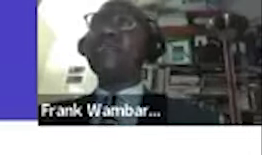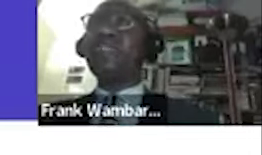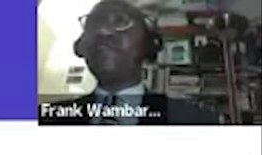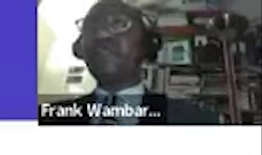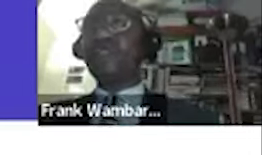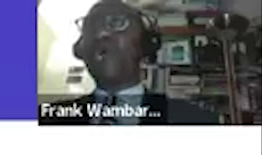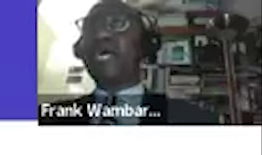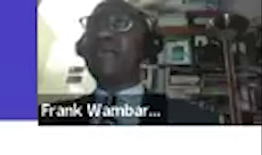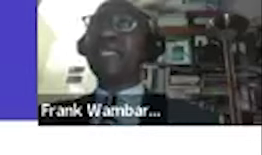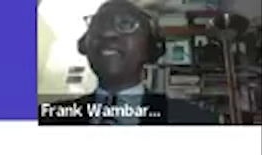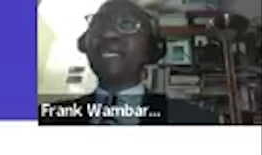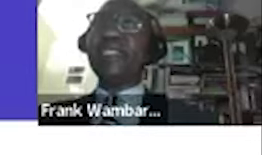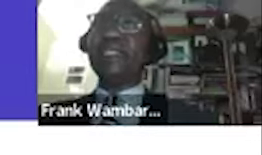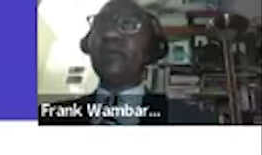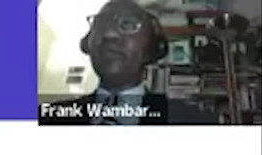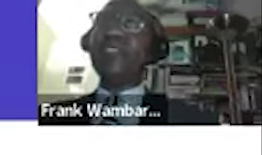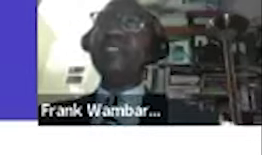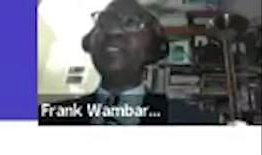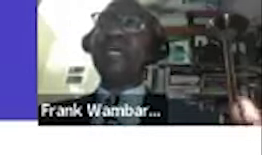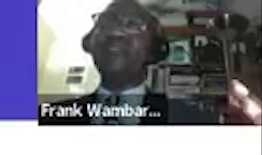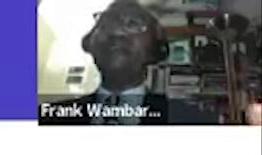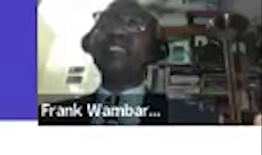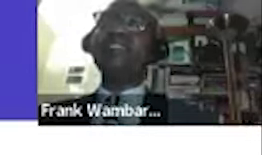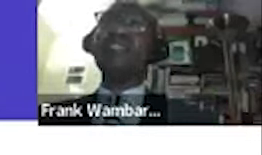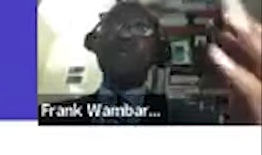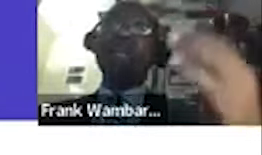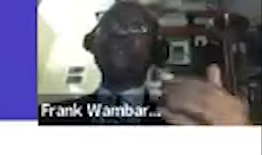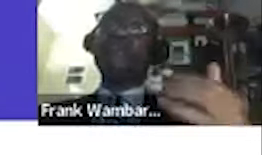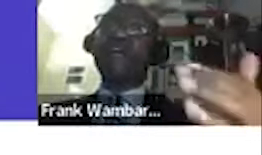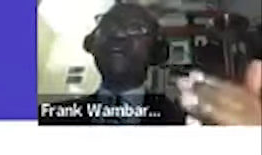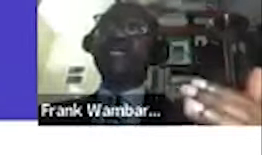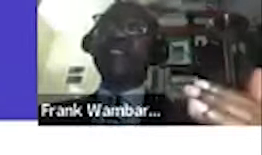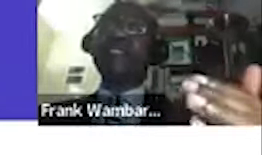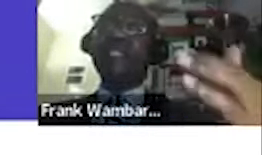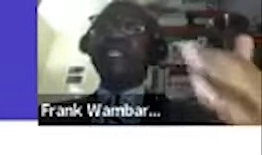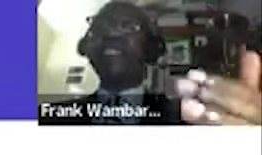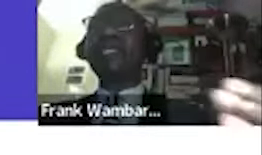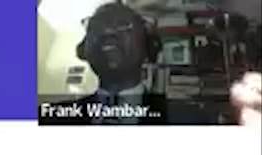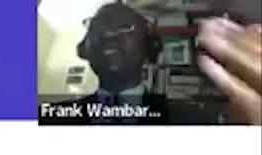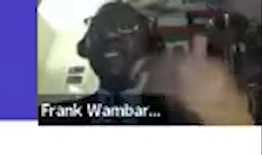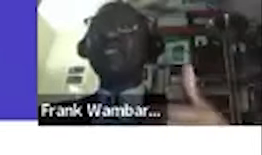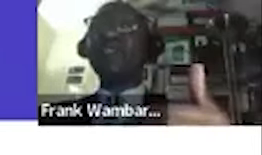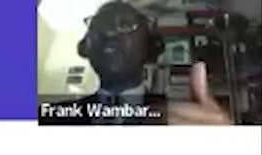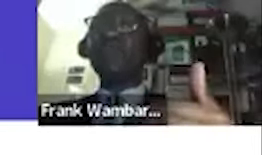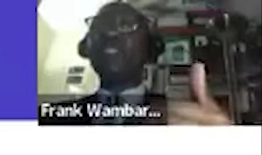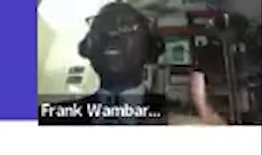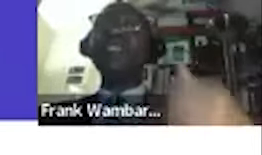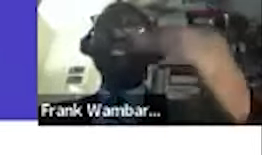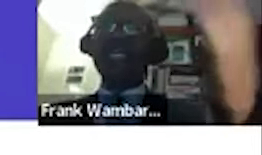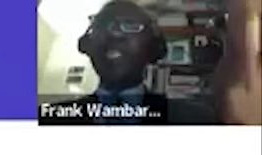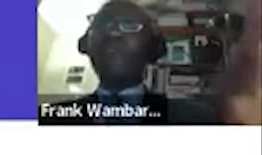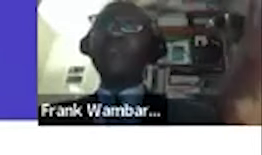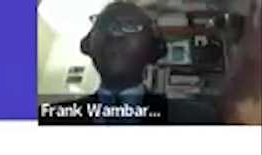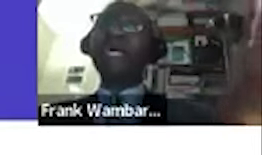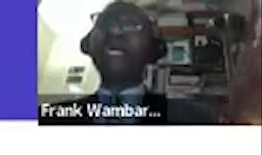being renewed even those who are coming as nurses and doctors and pharmacists you come for five years three years then renewed two years